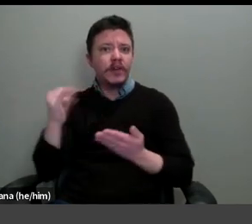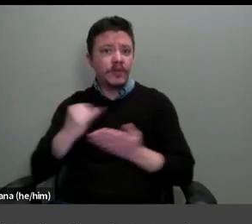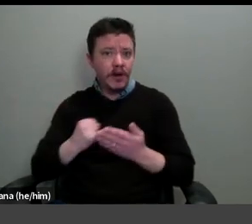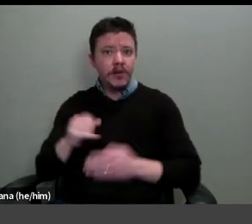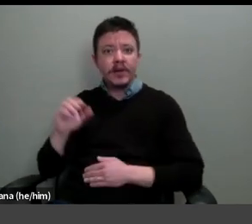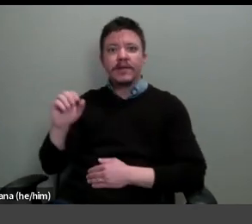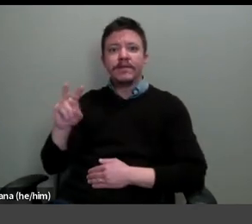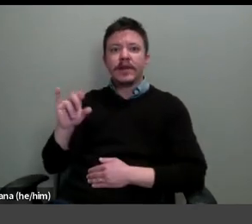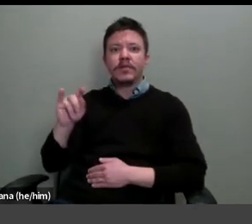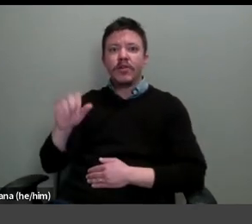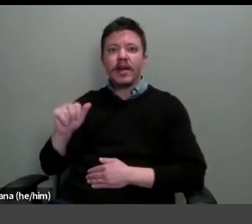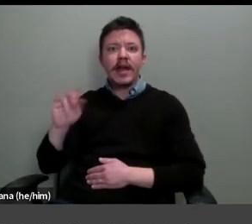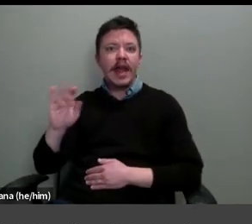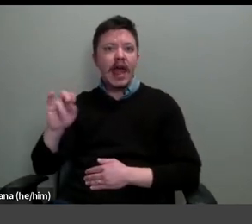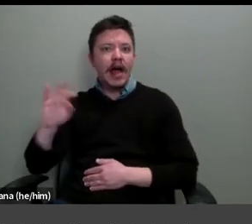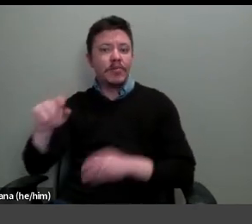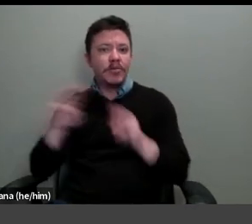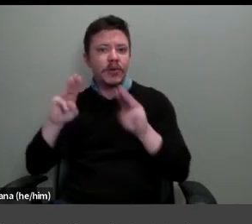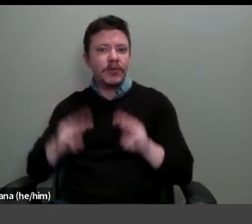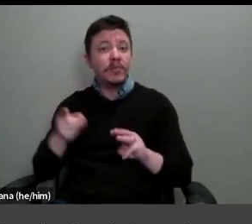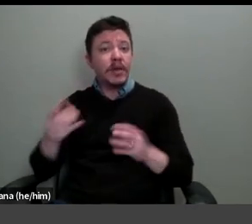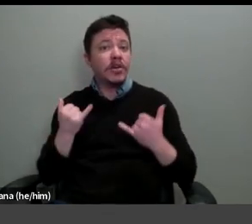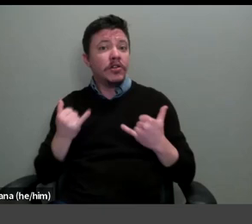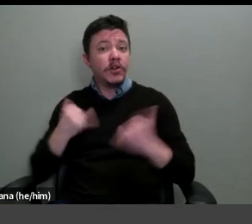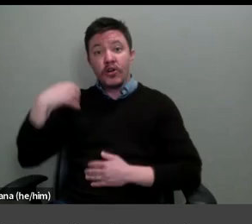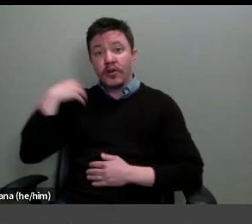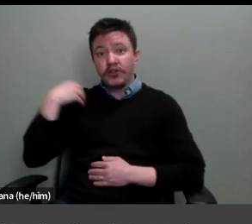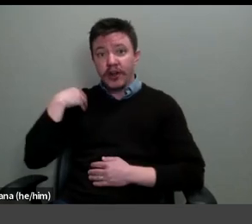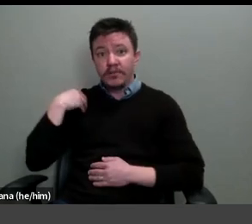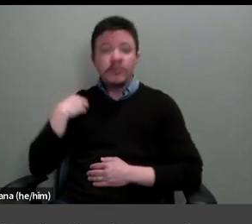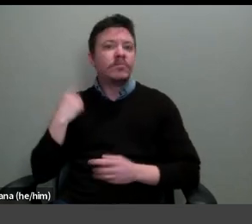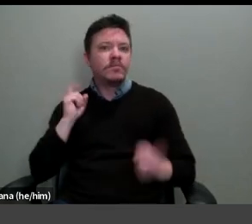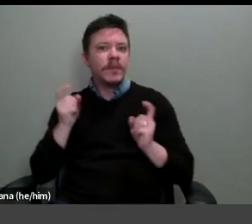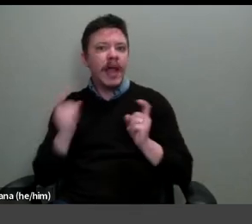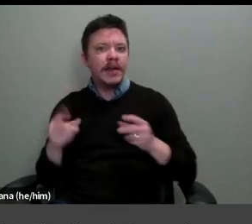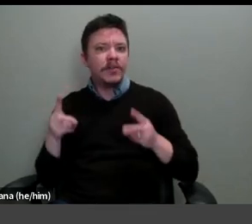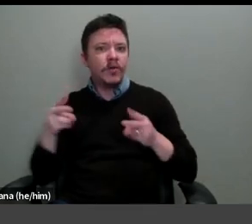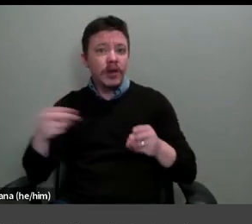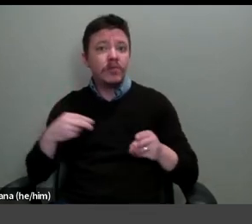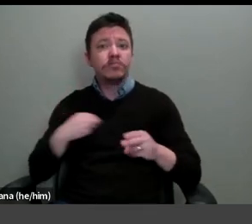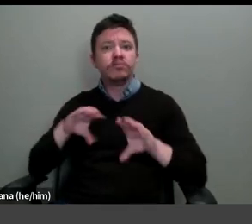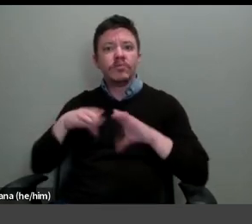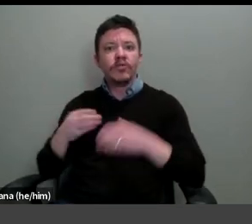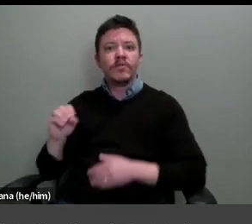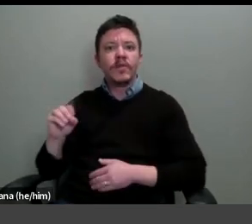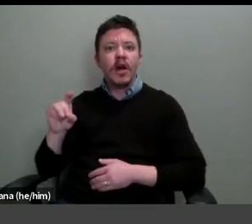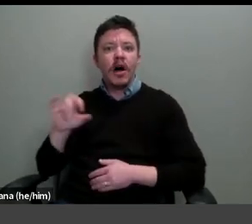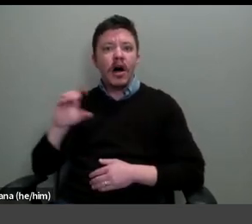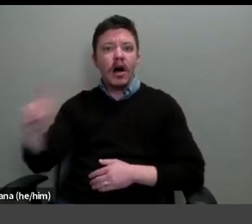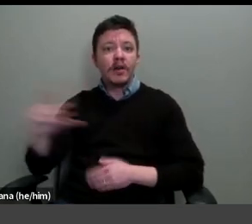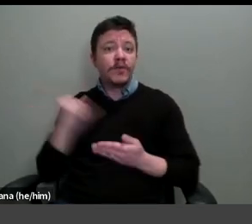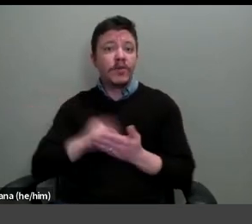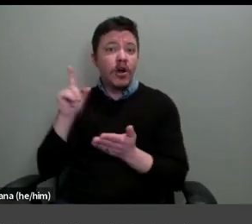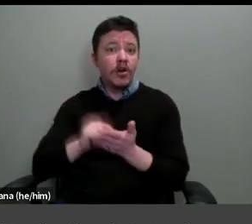Museum. Francesca is currently chair of the editorial group of the Oxford Art Journal and has served on its board since